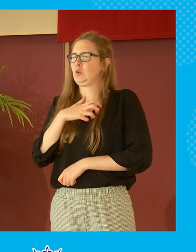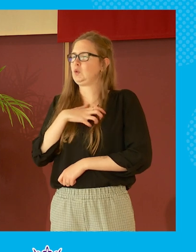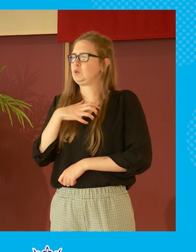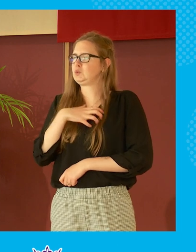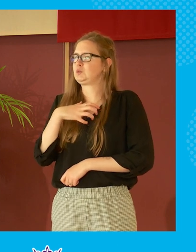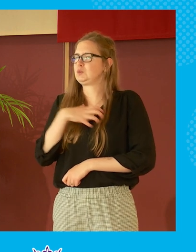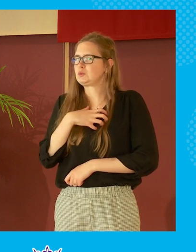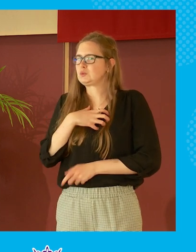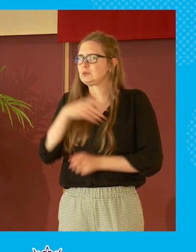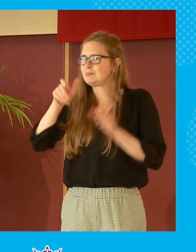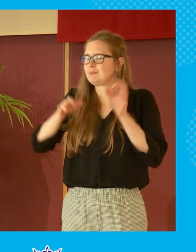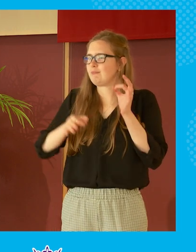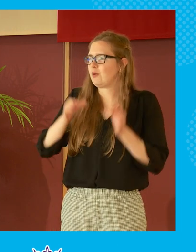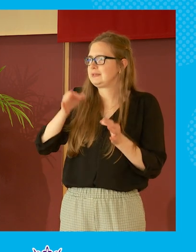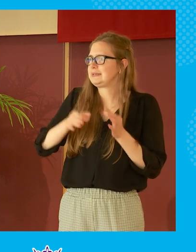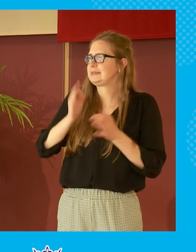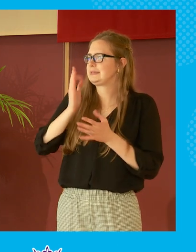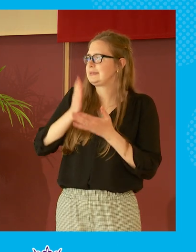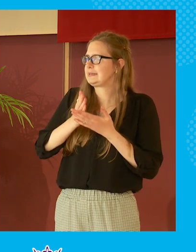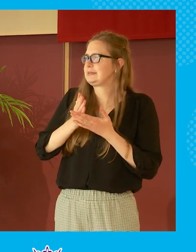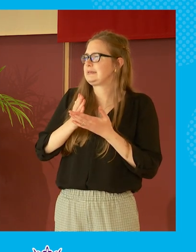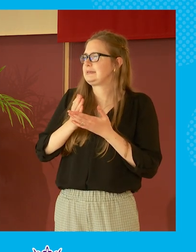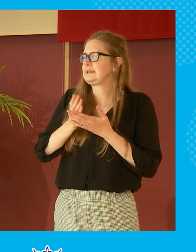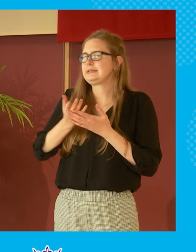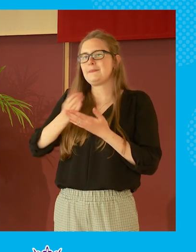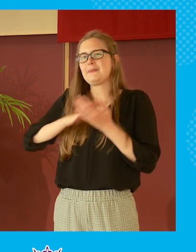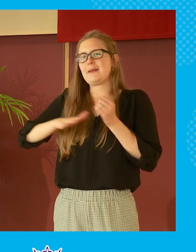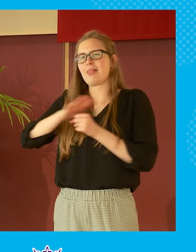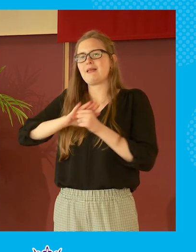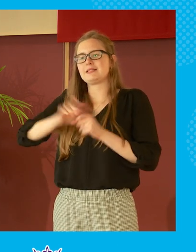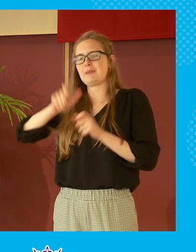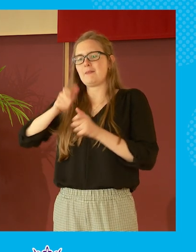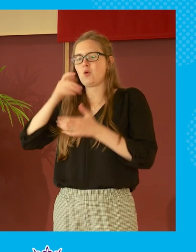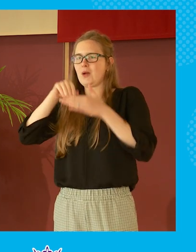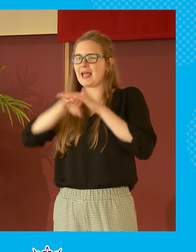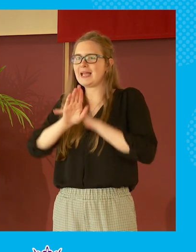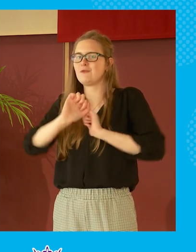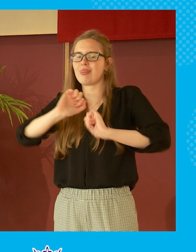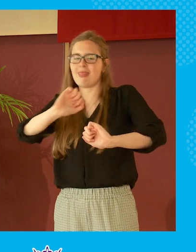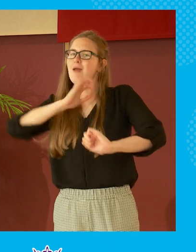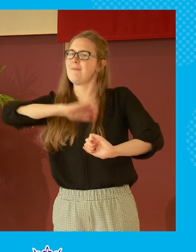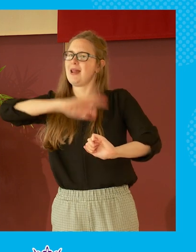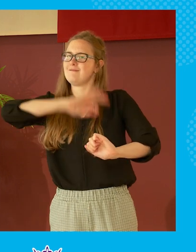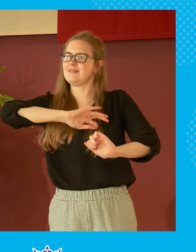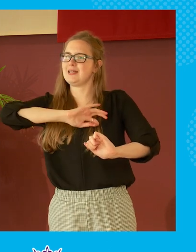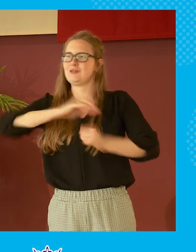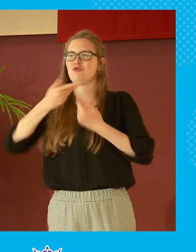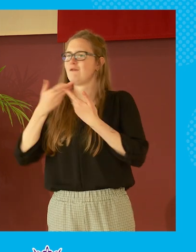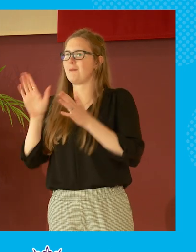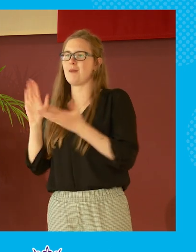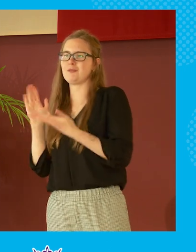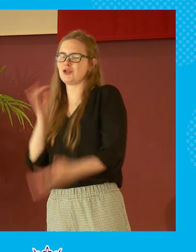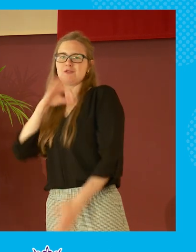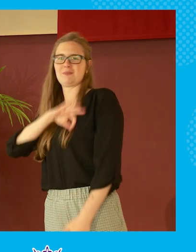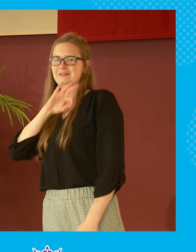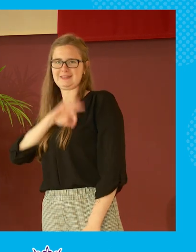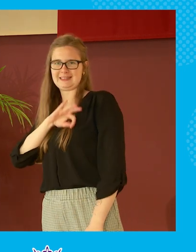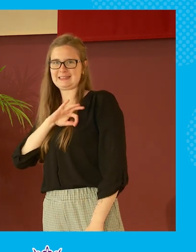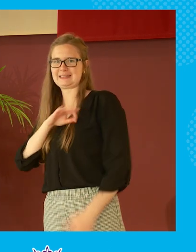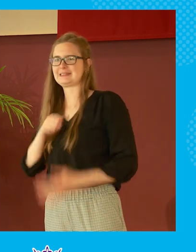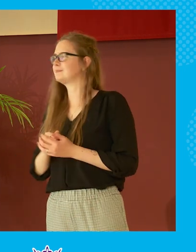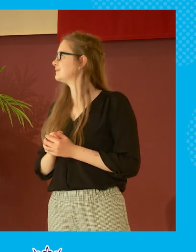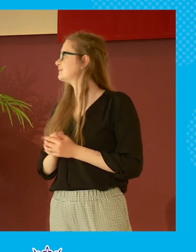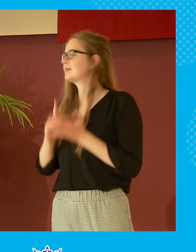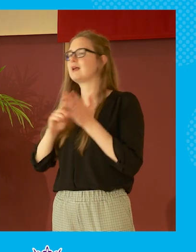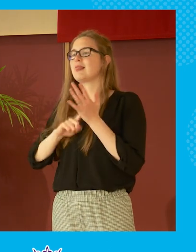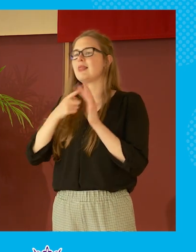uh politics does seem to be somewhere where people are going in too often for their own benefit rather than for public service and flip that